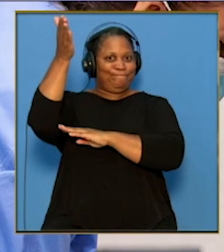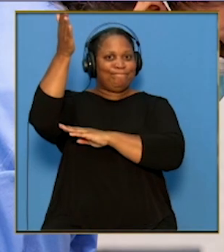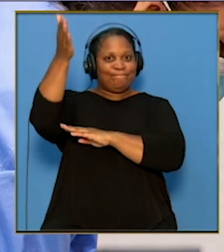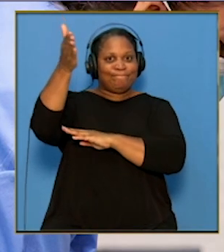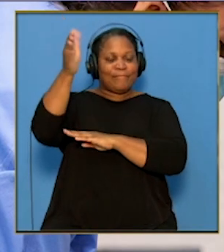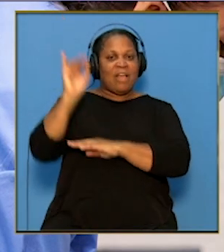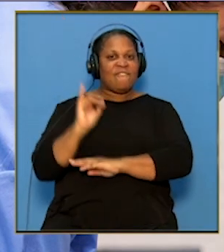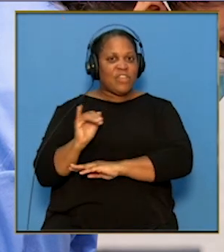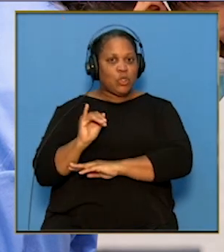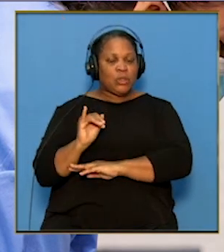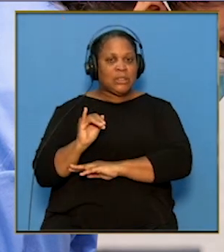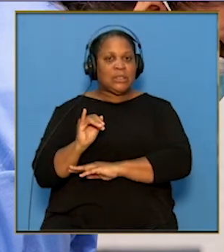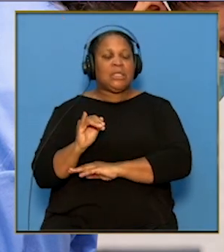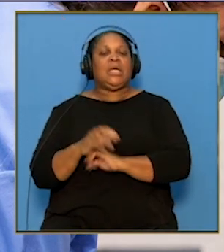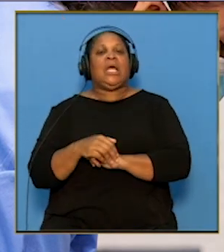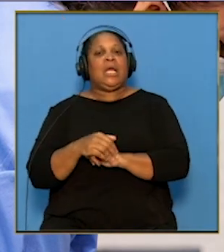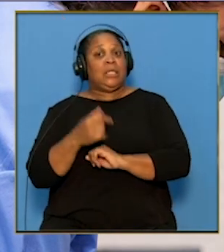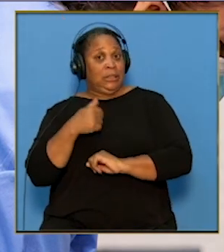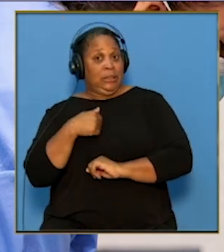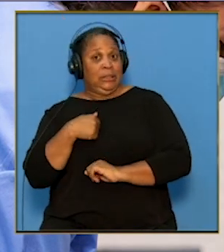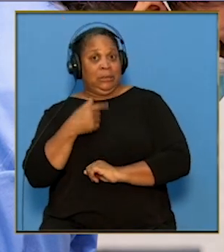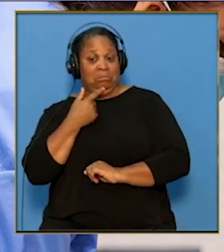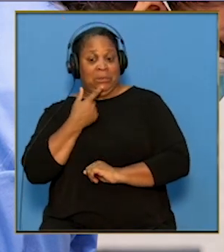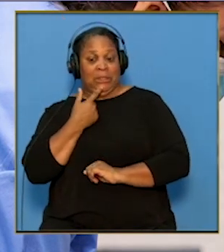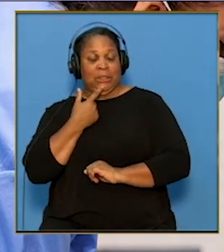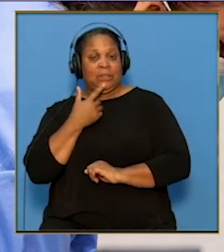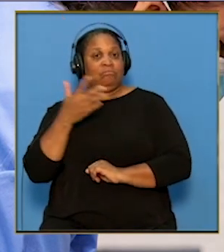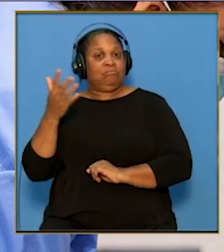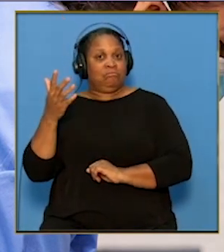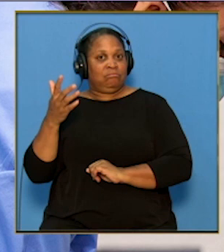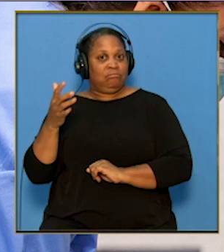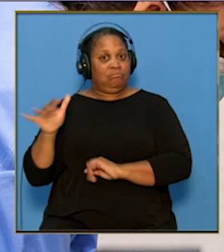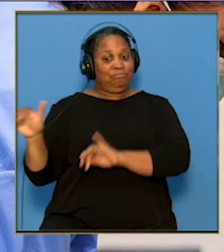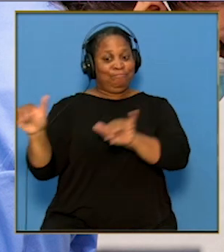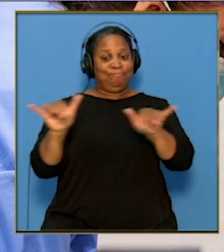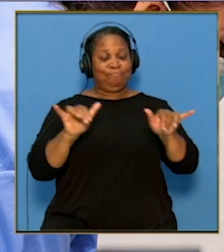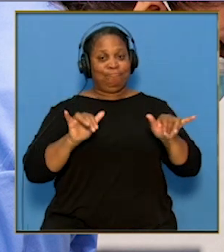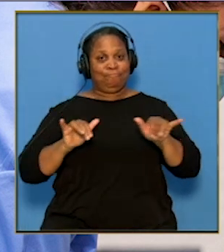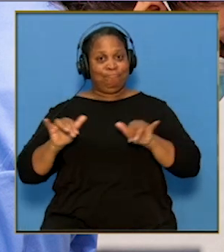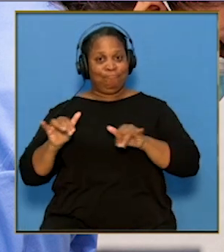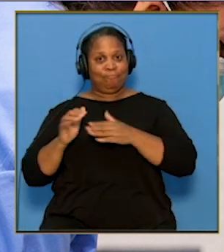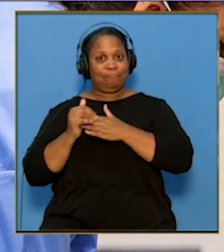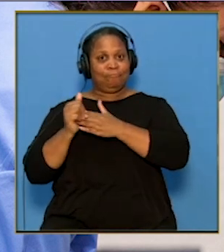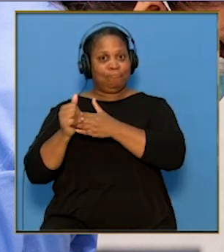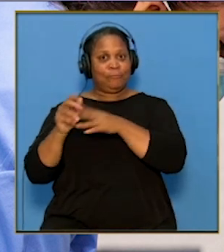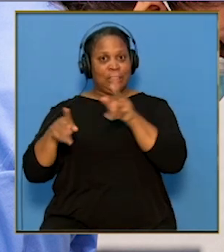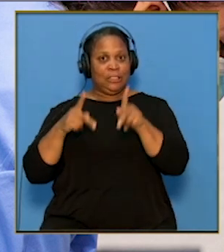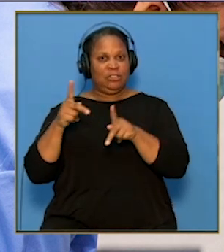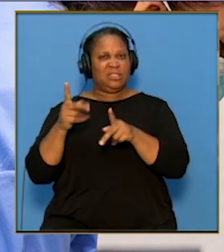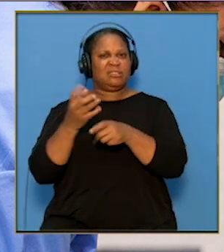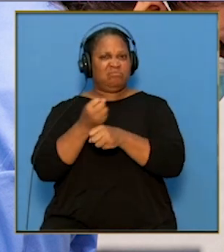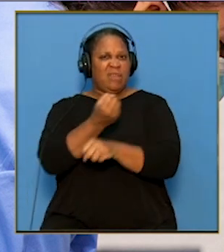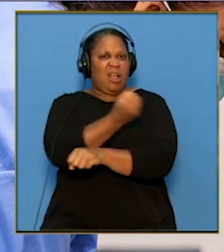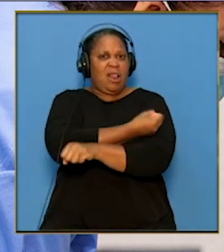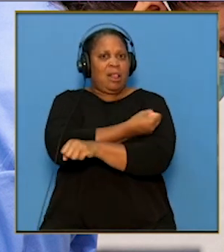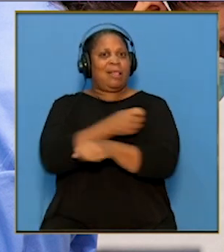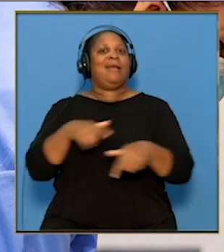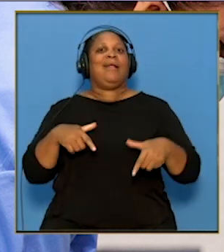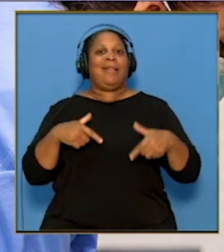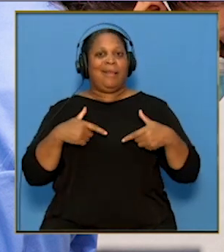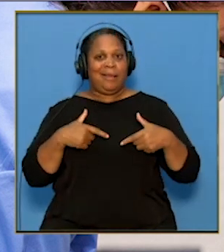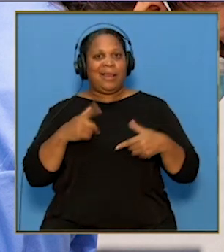As has been stated, I, along with the leaders of our country, received the vaccine yesterday on live TV.